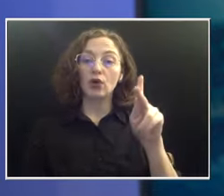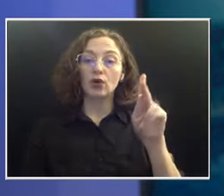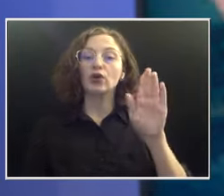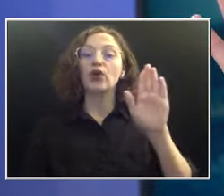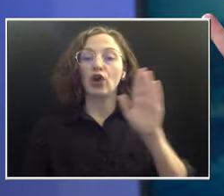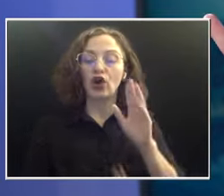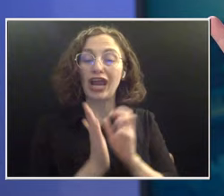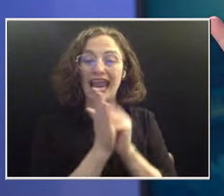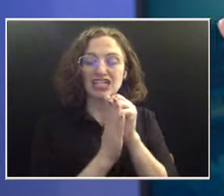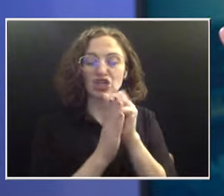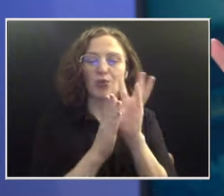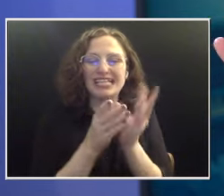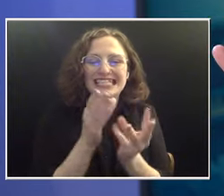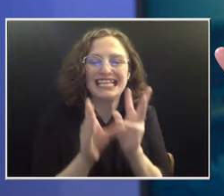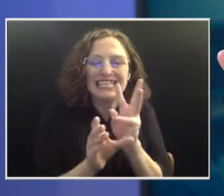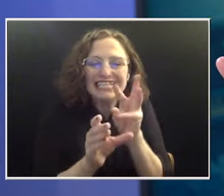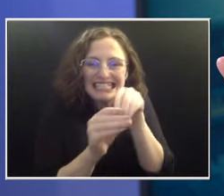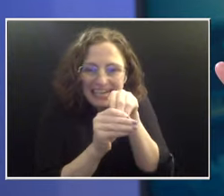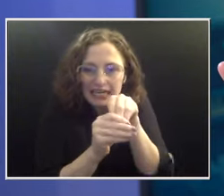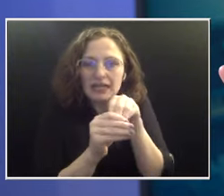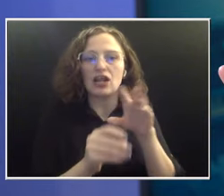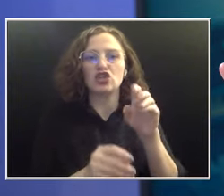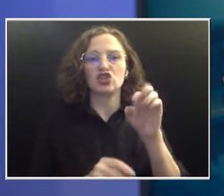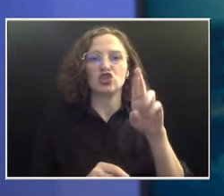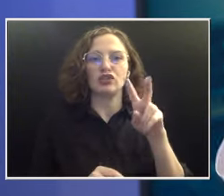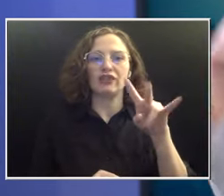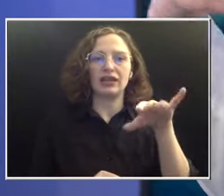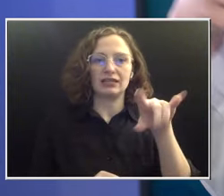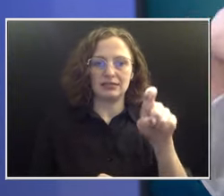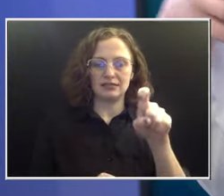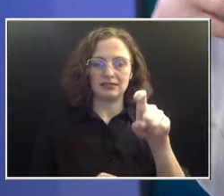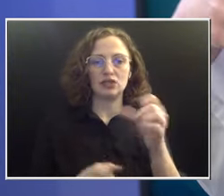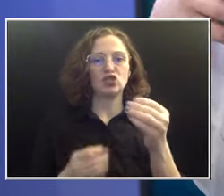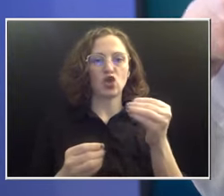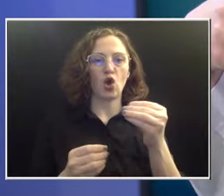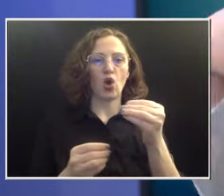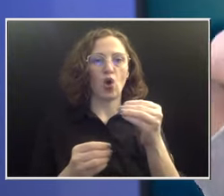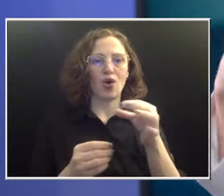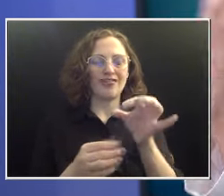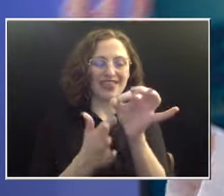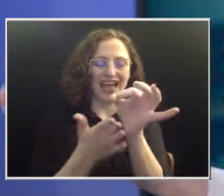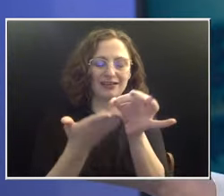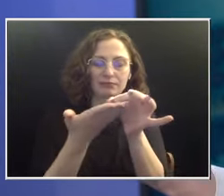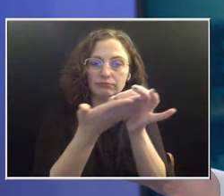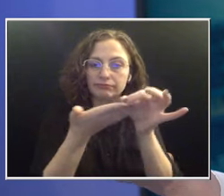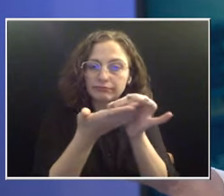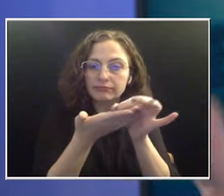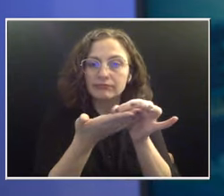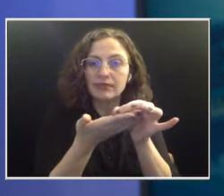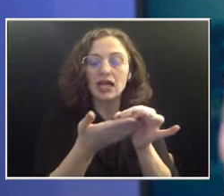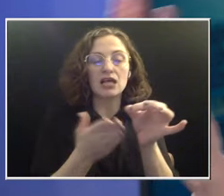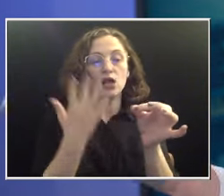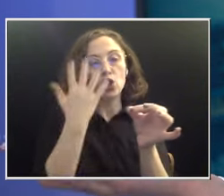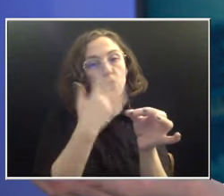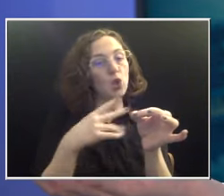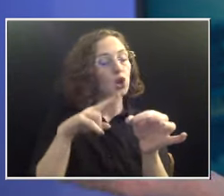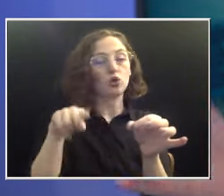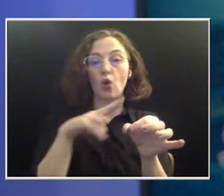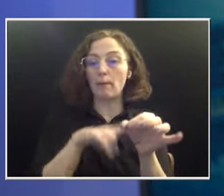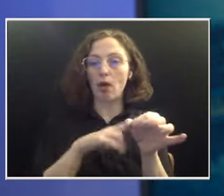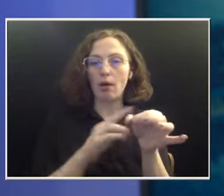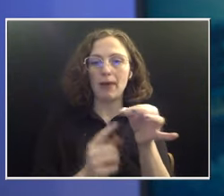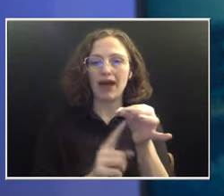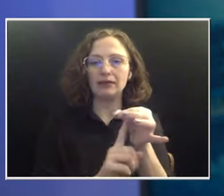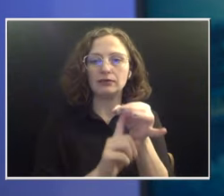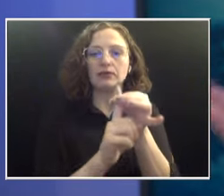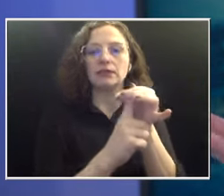the front, the opening to her cervix actually looked totally normal. This cancer was growing up, and so she's absolutely someone that if she wasn't getting pap